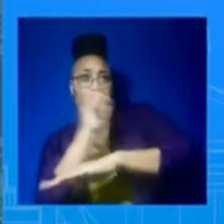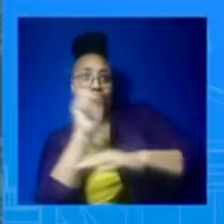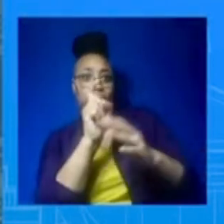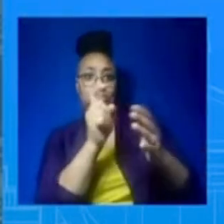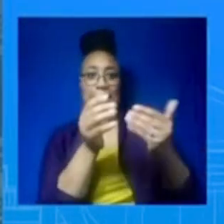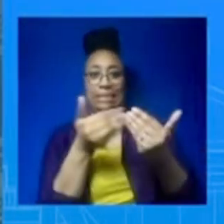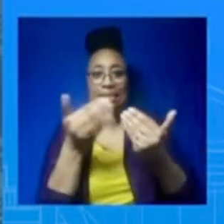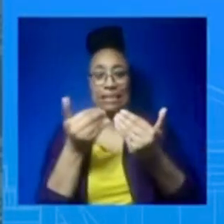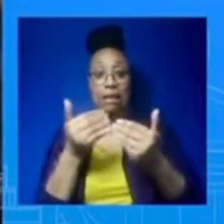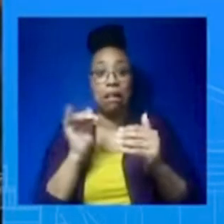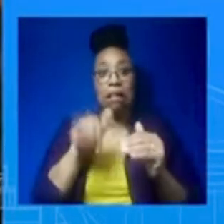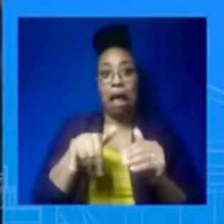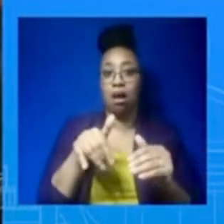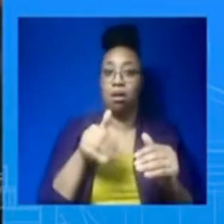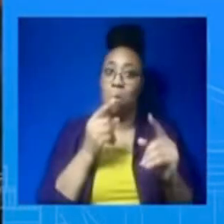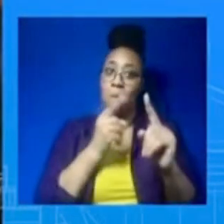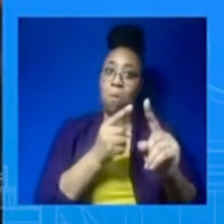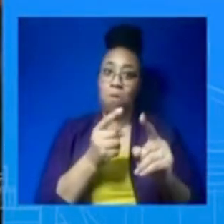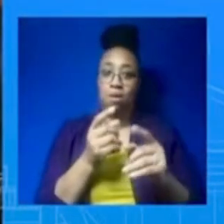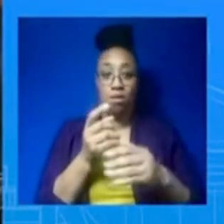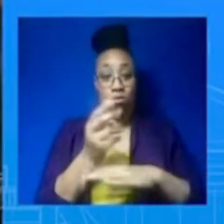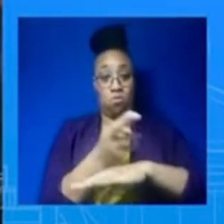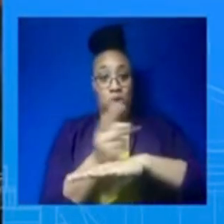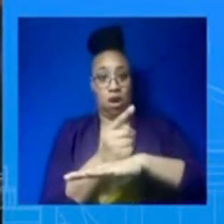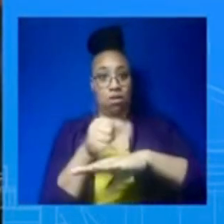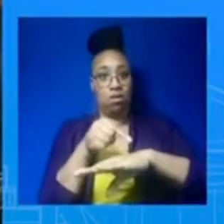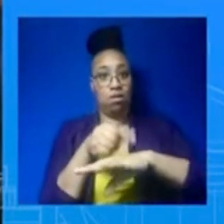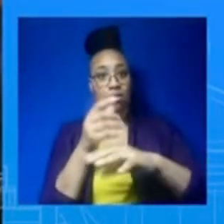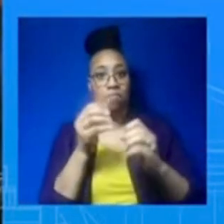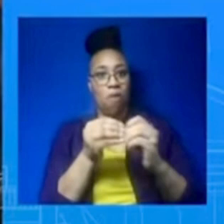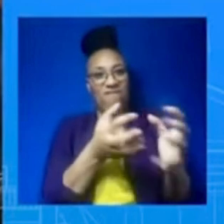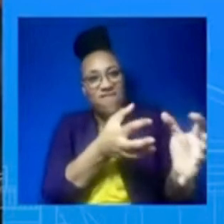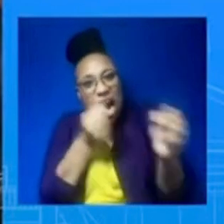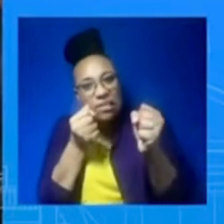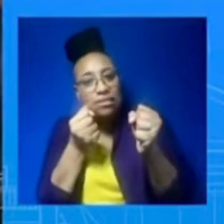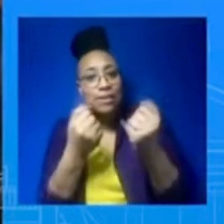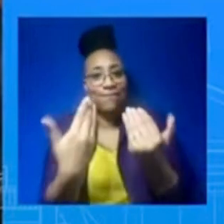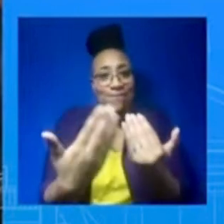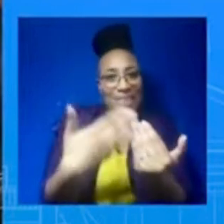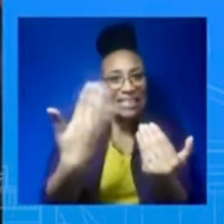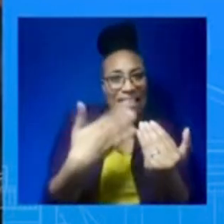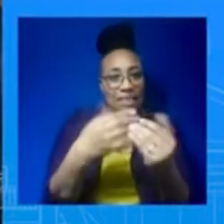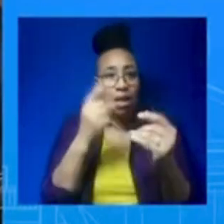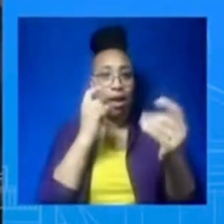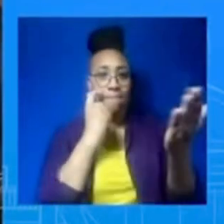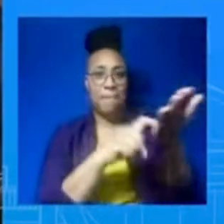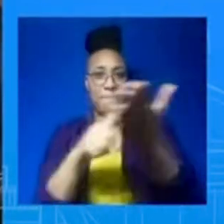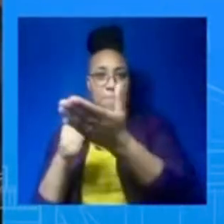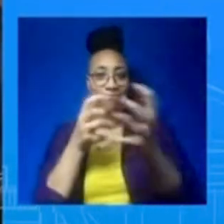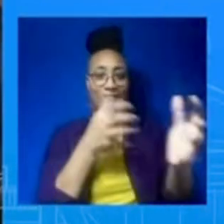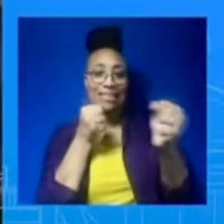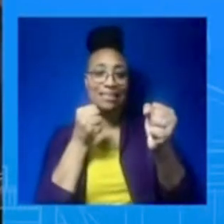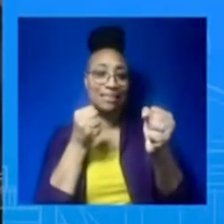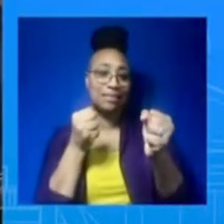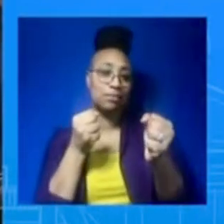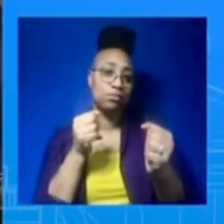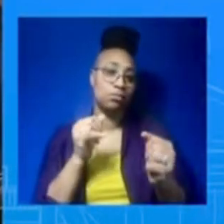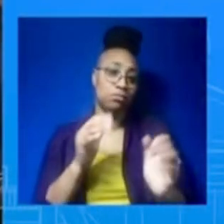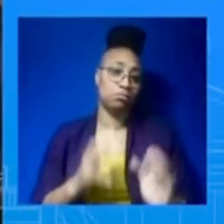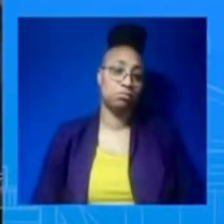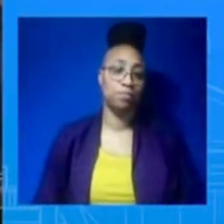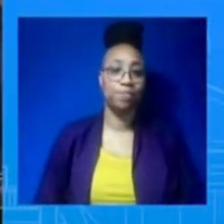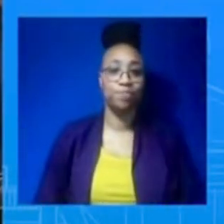in our airspace. So it sounds like, you know, yesterday the President said that he wanted to work to establish a better inventory